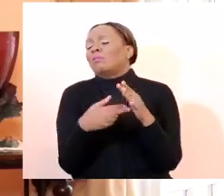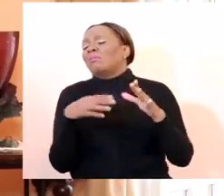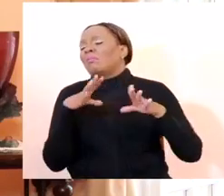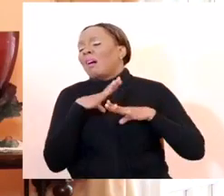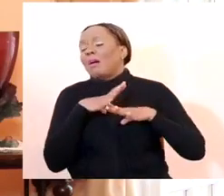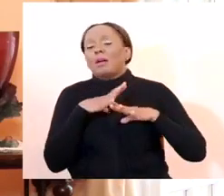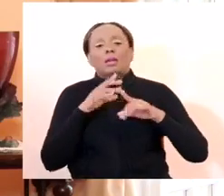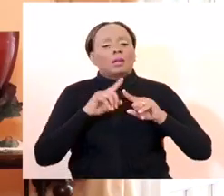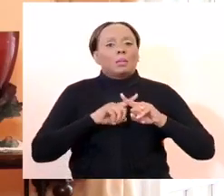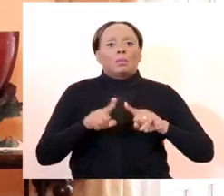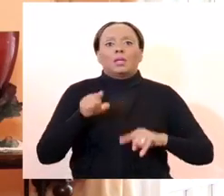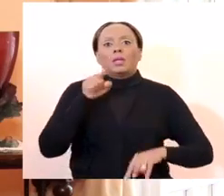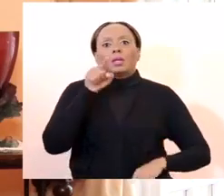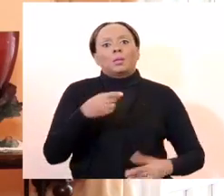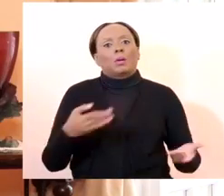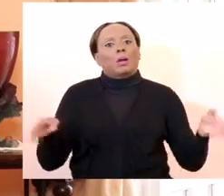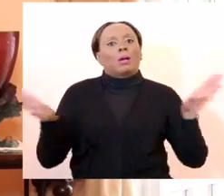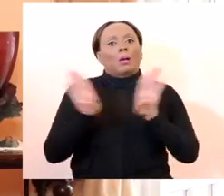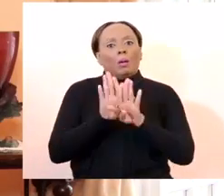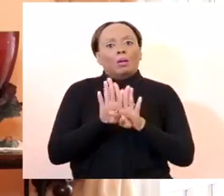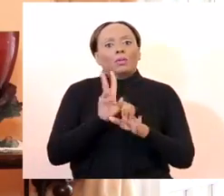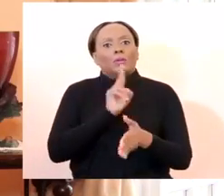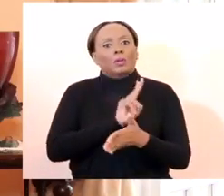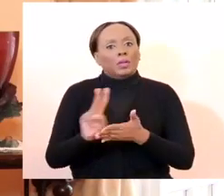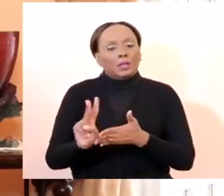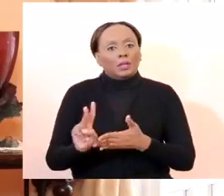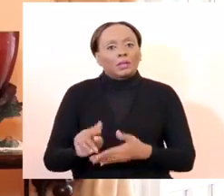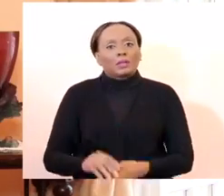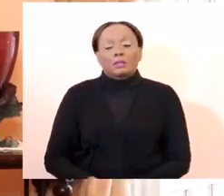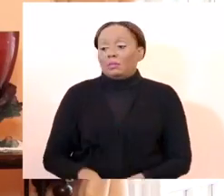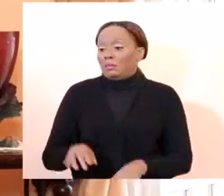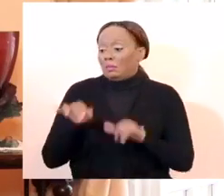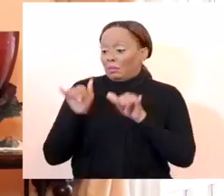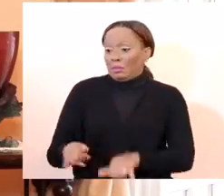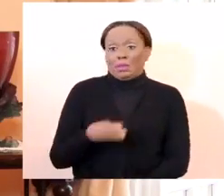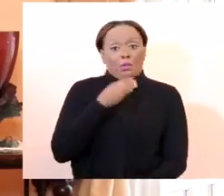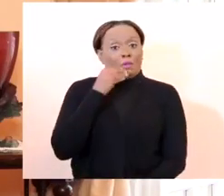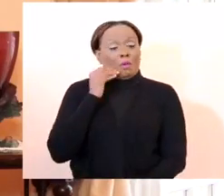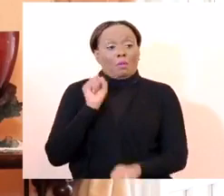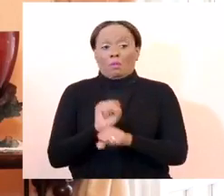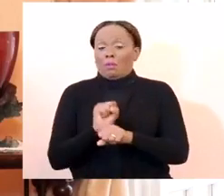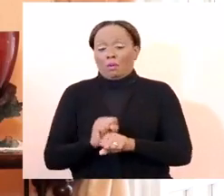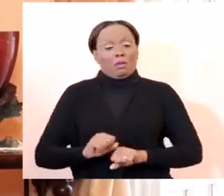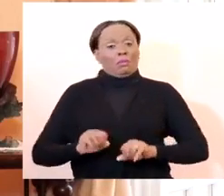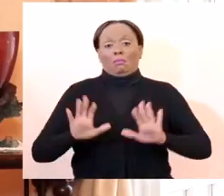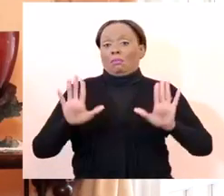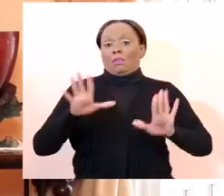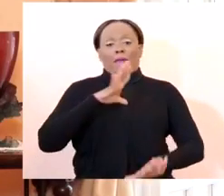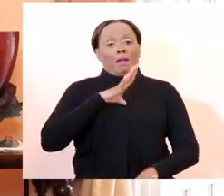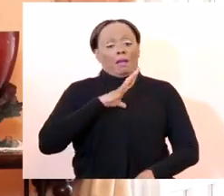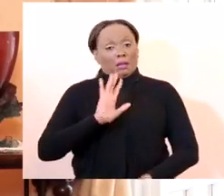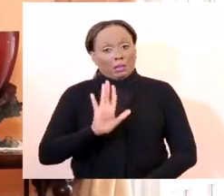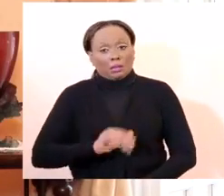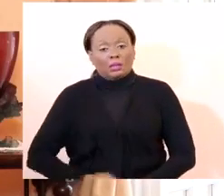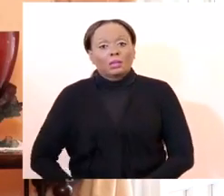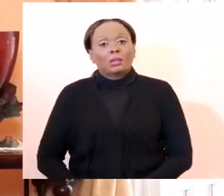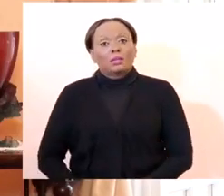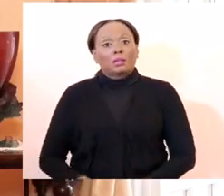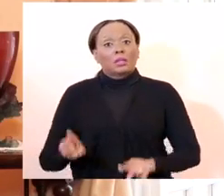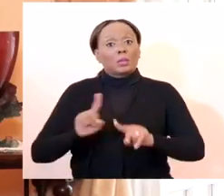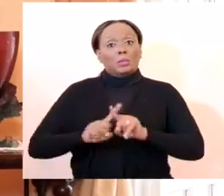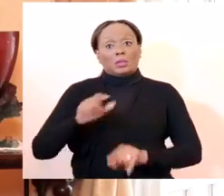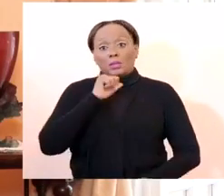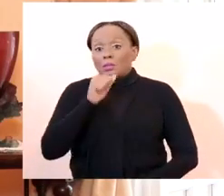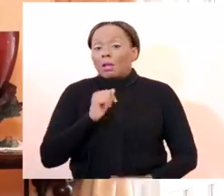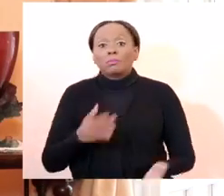are closed. You can work from home if that's workable for you, but other than that you